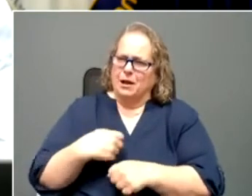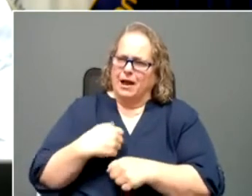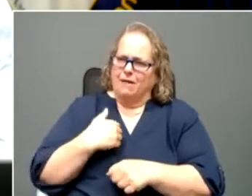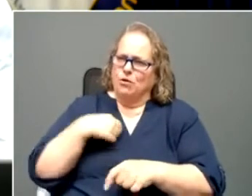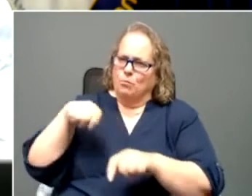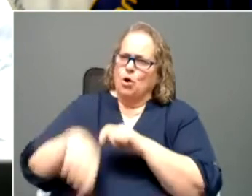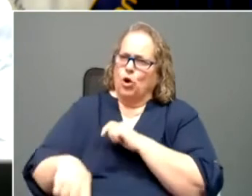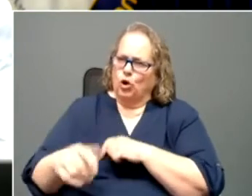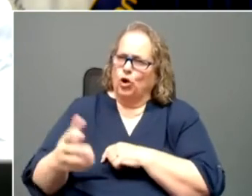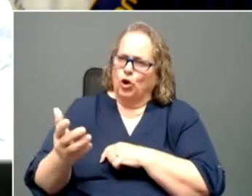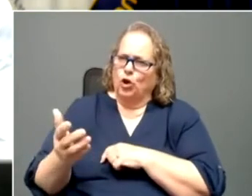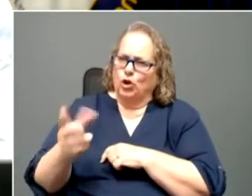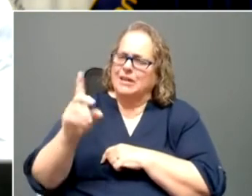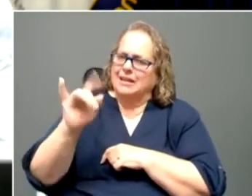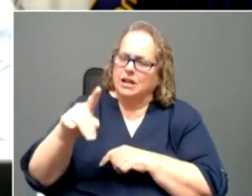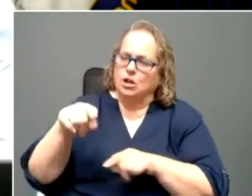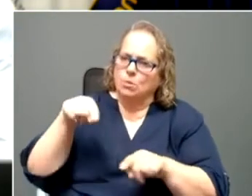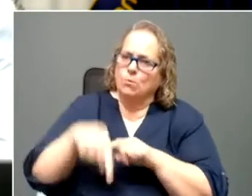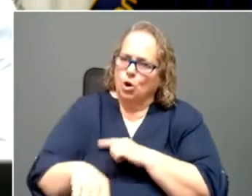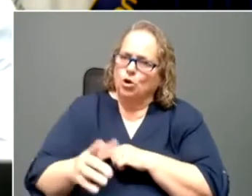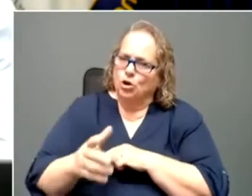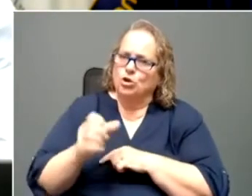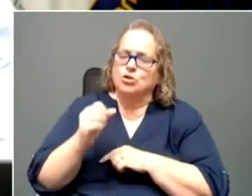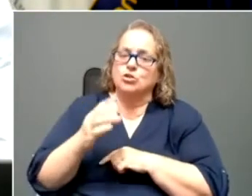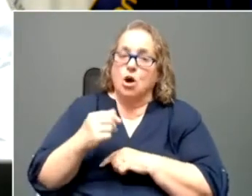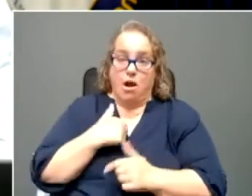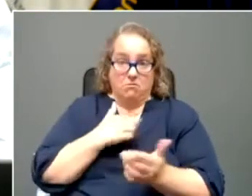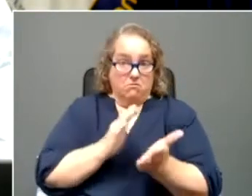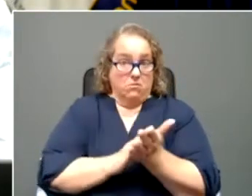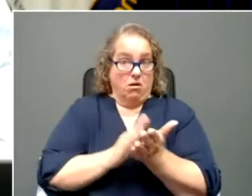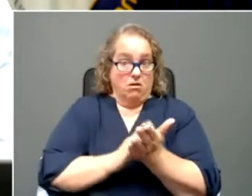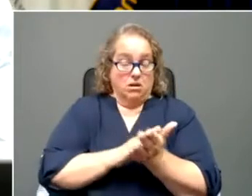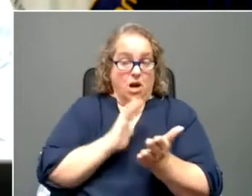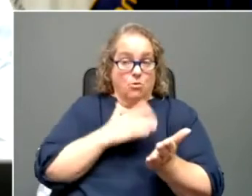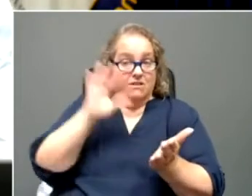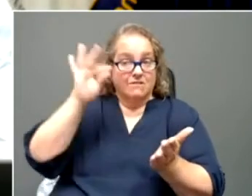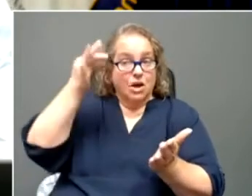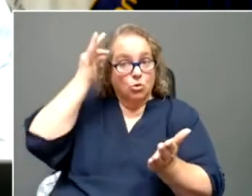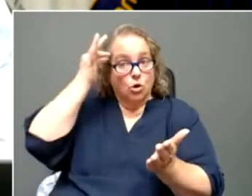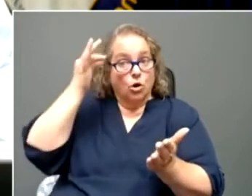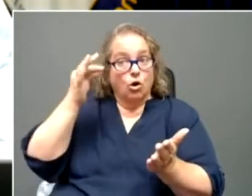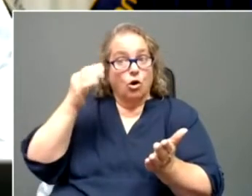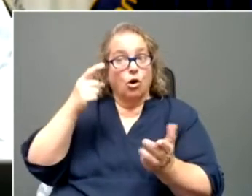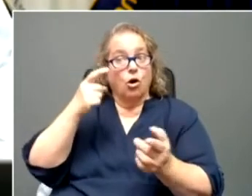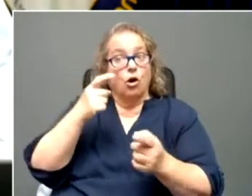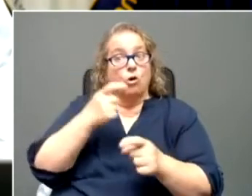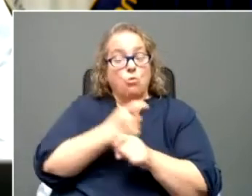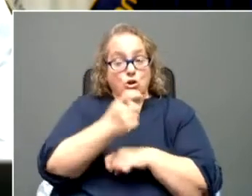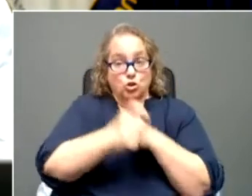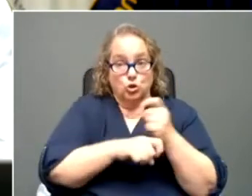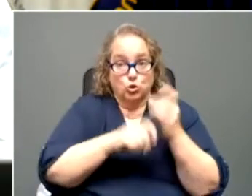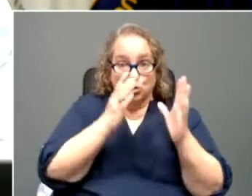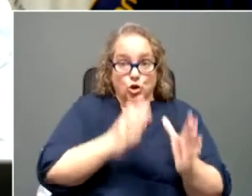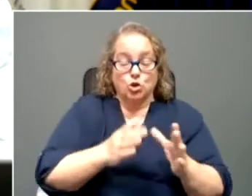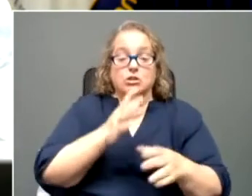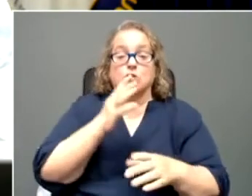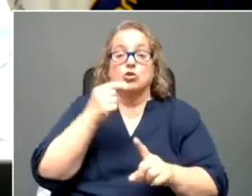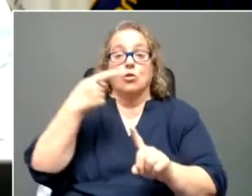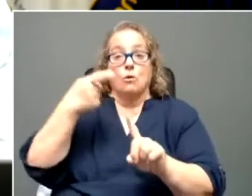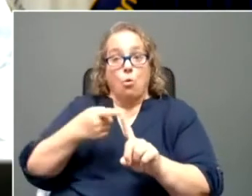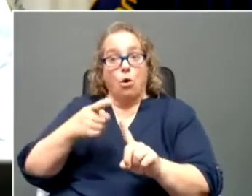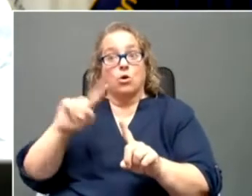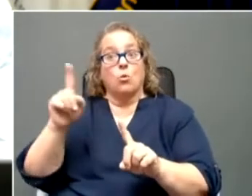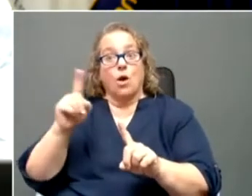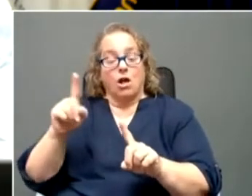so I I want to I applaud, uh, the federal prosecutors and and to the extent that there are other